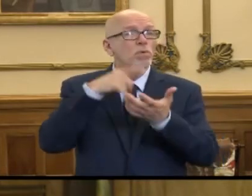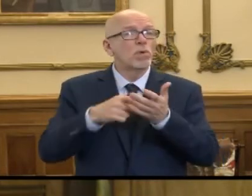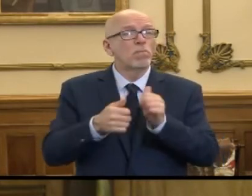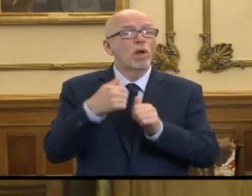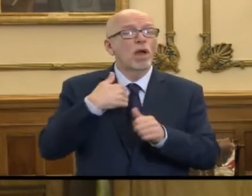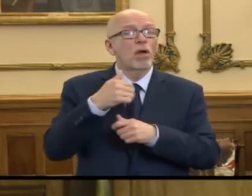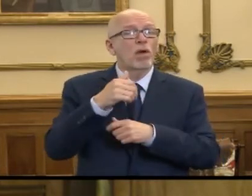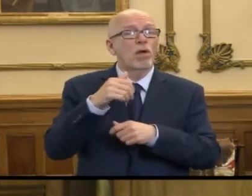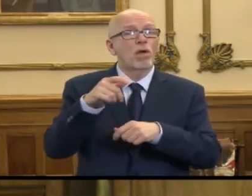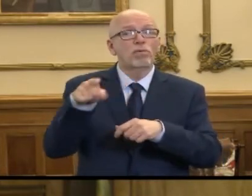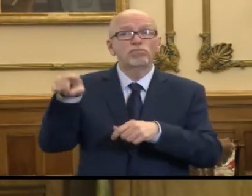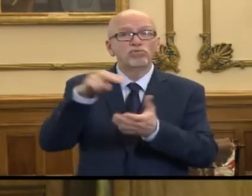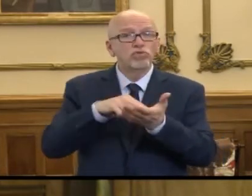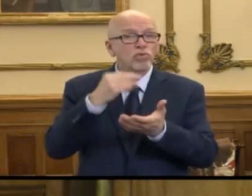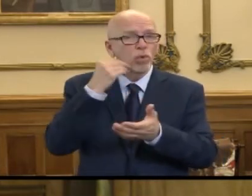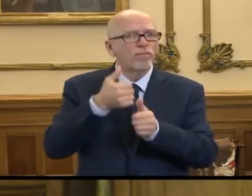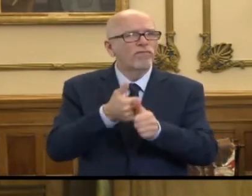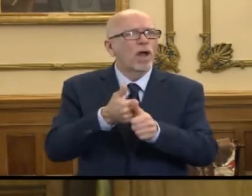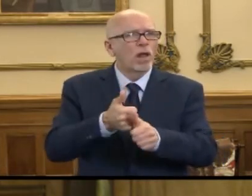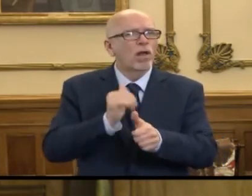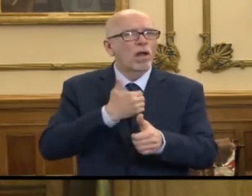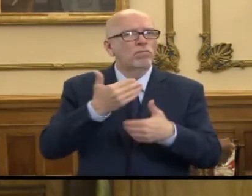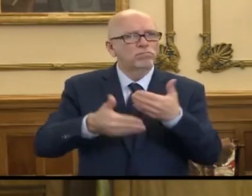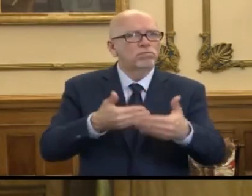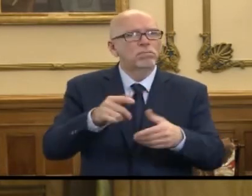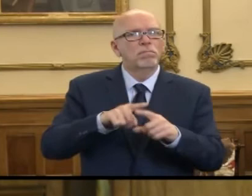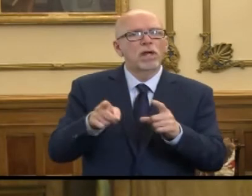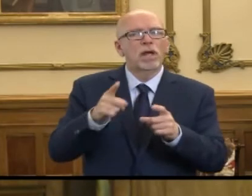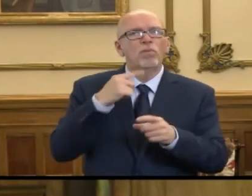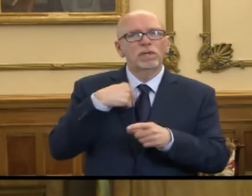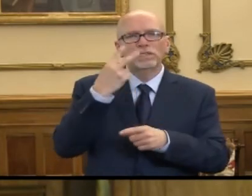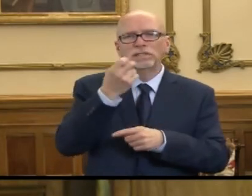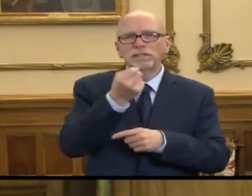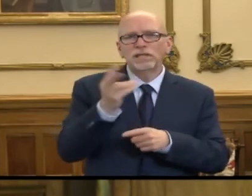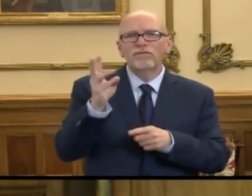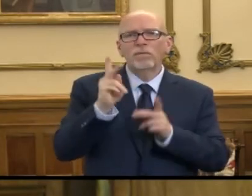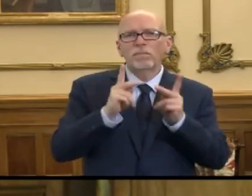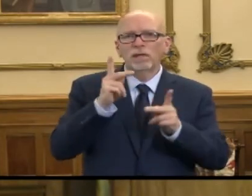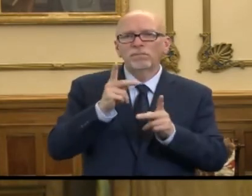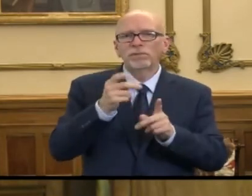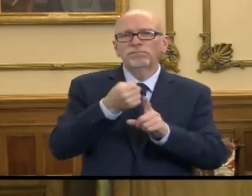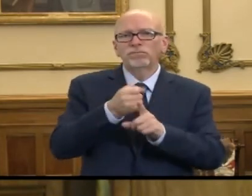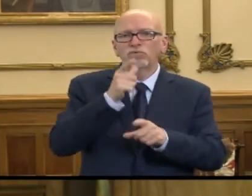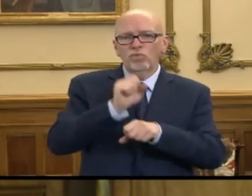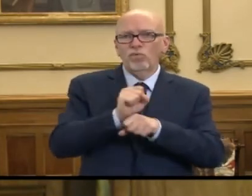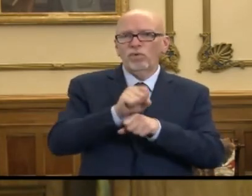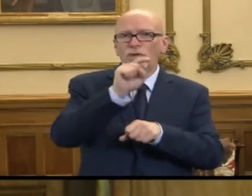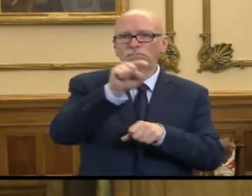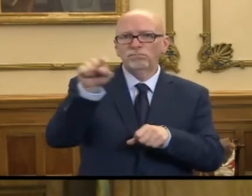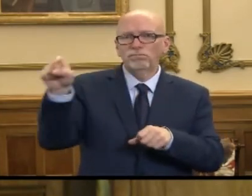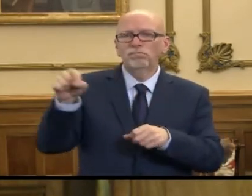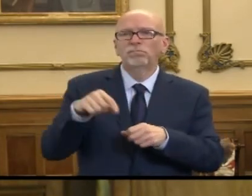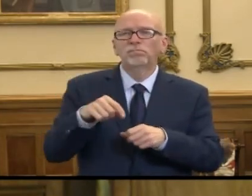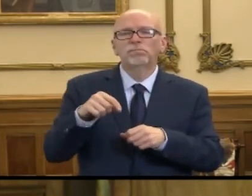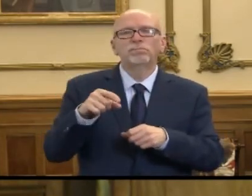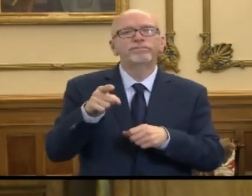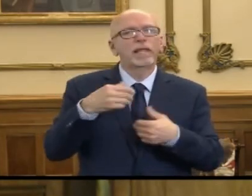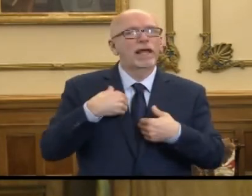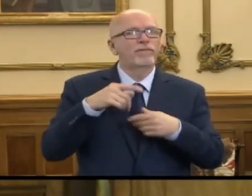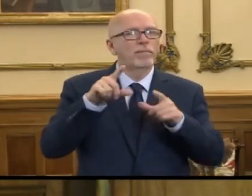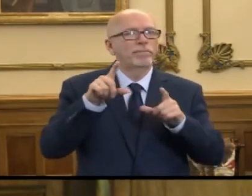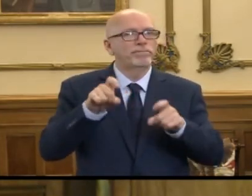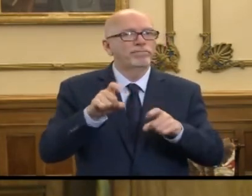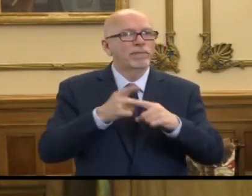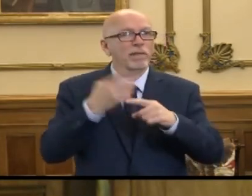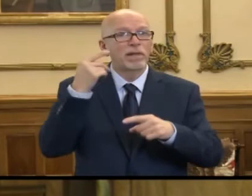facilities are following this. But we definitely see multiple individuals that work within these facilities that are coming back positive just